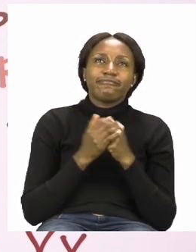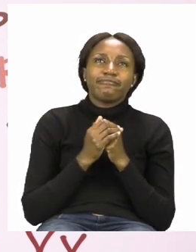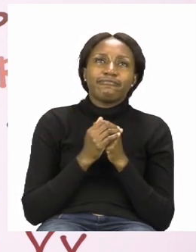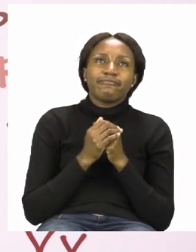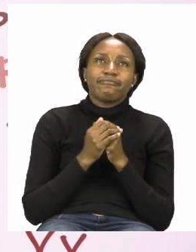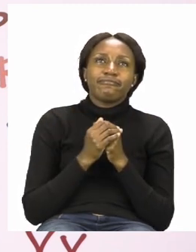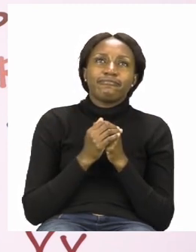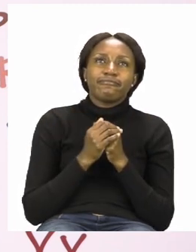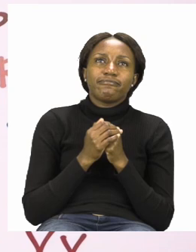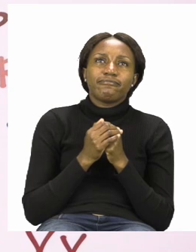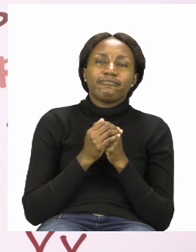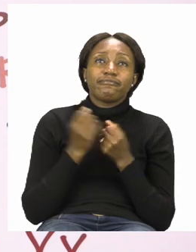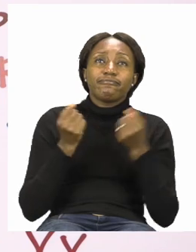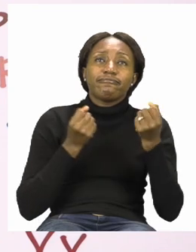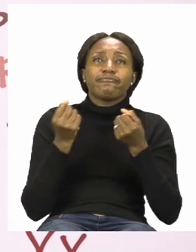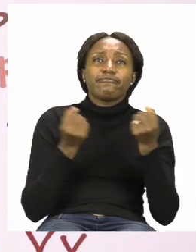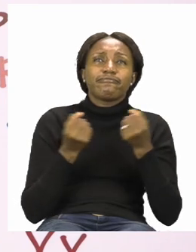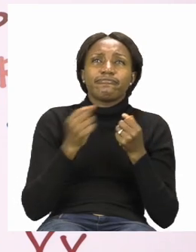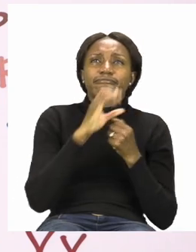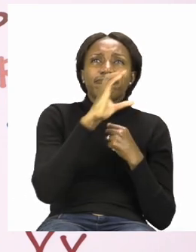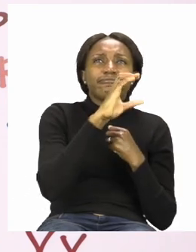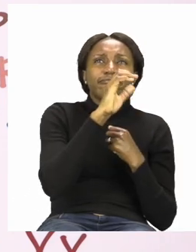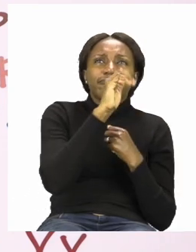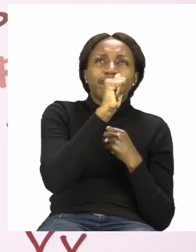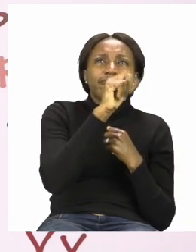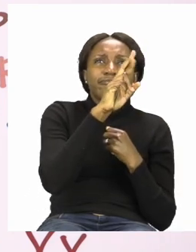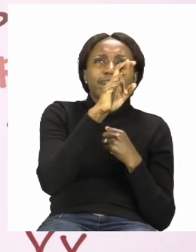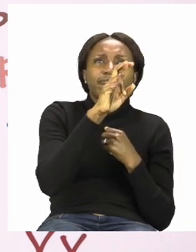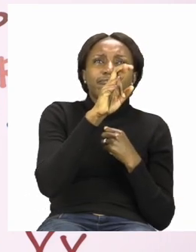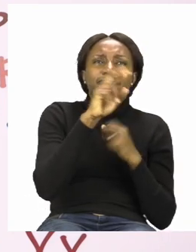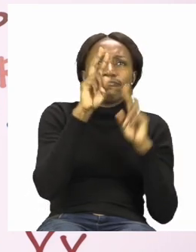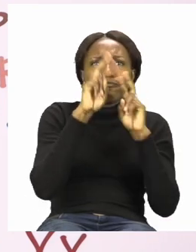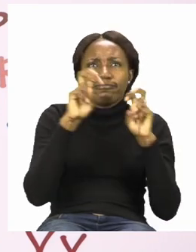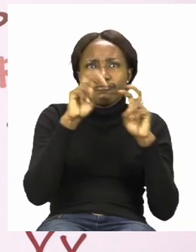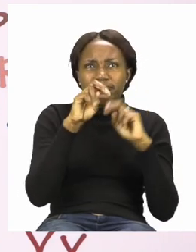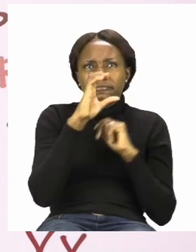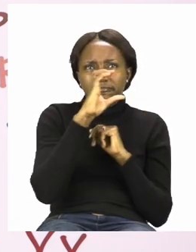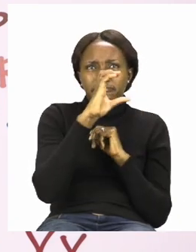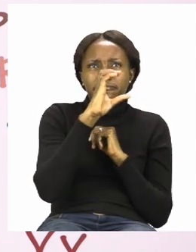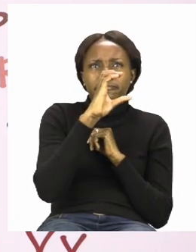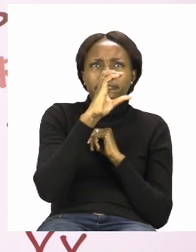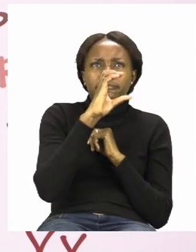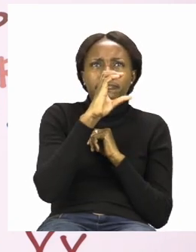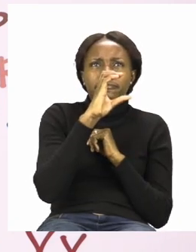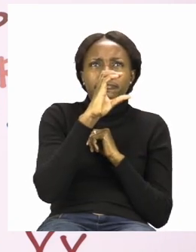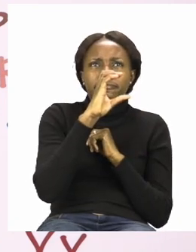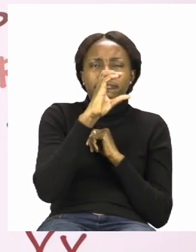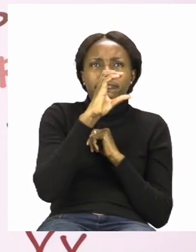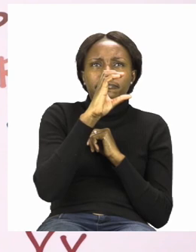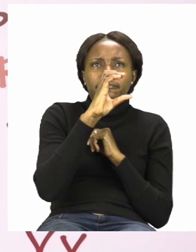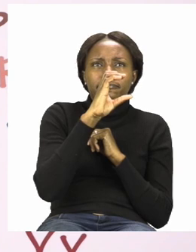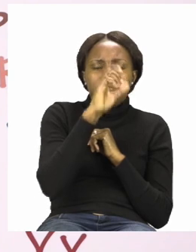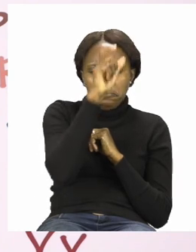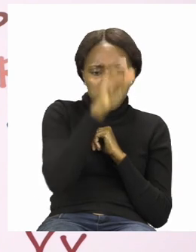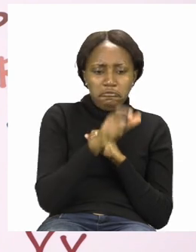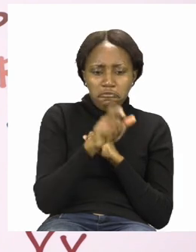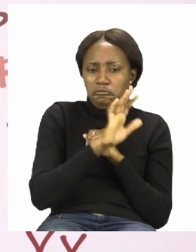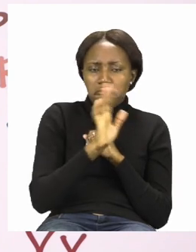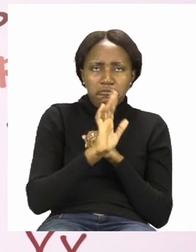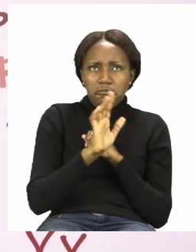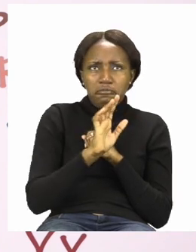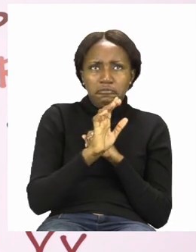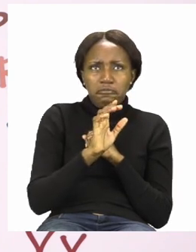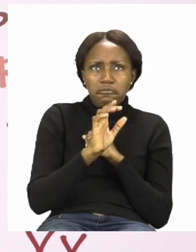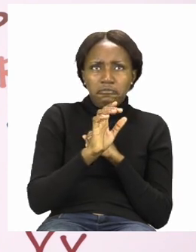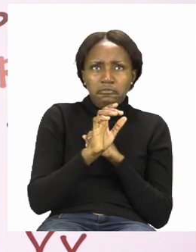with the C. C. C. To look for the word car. Instead of looking down like I did first.